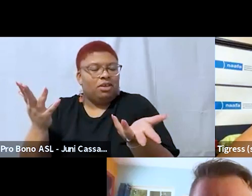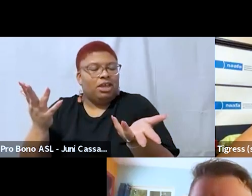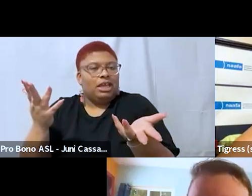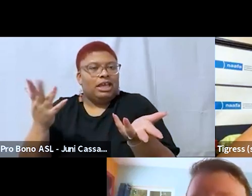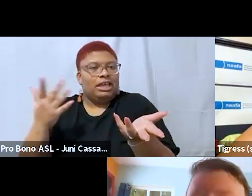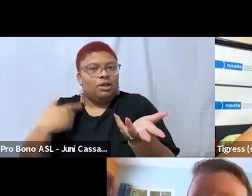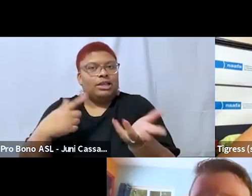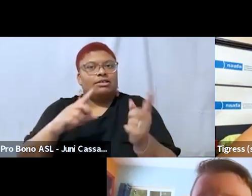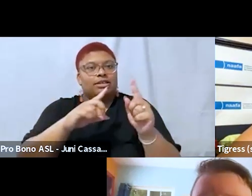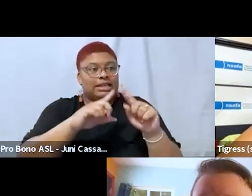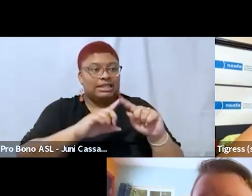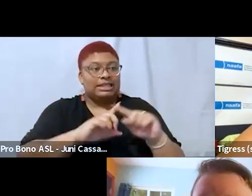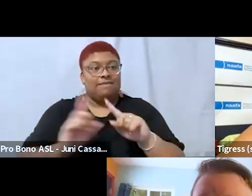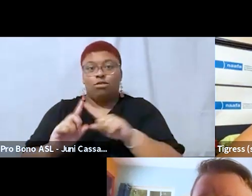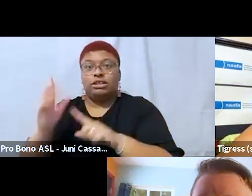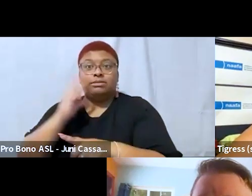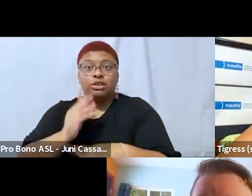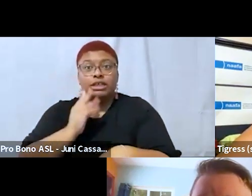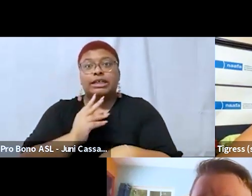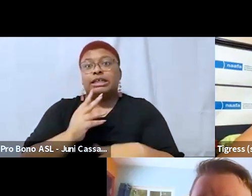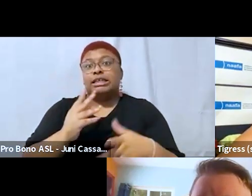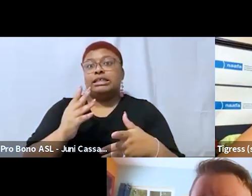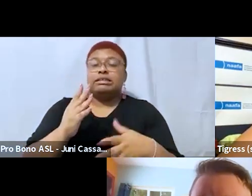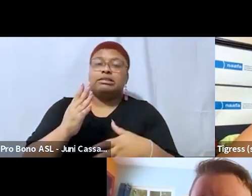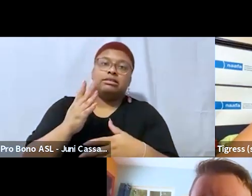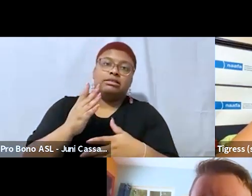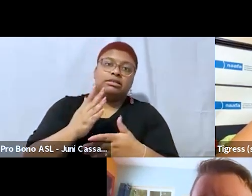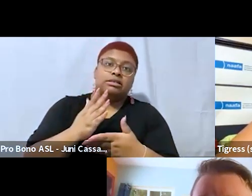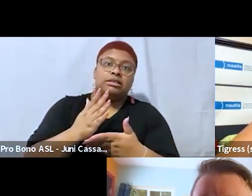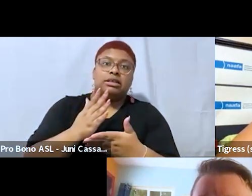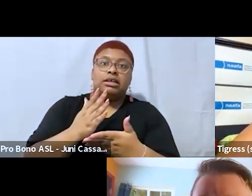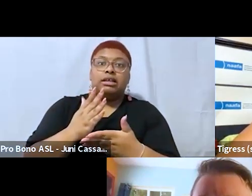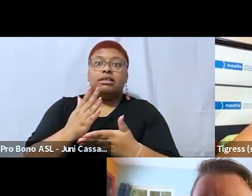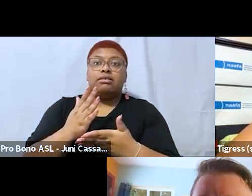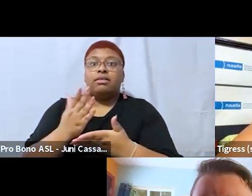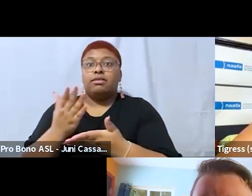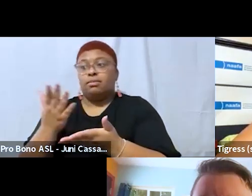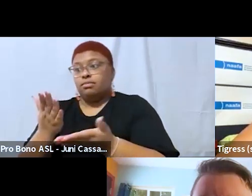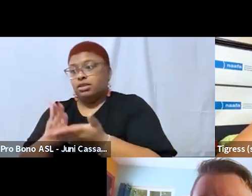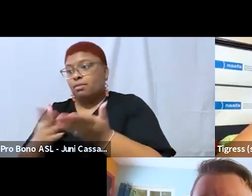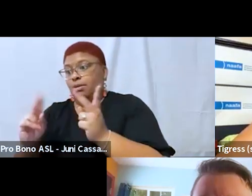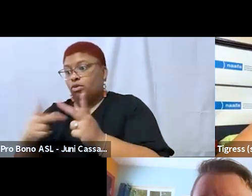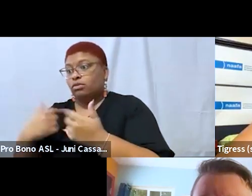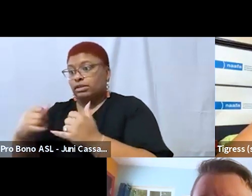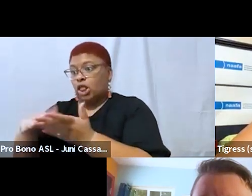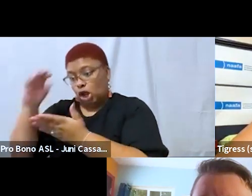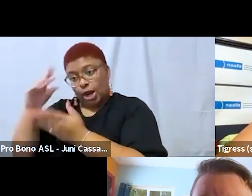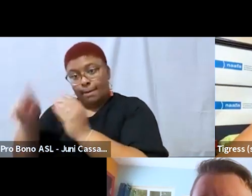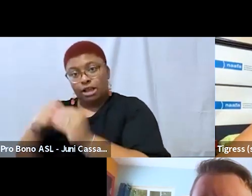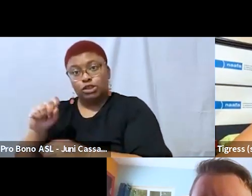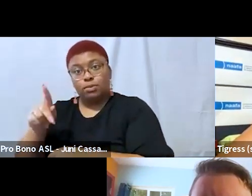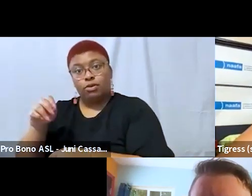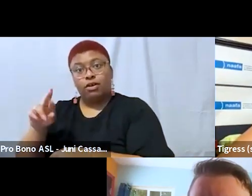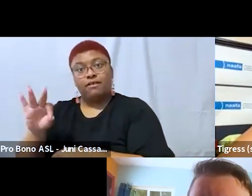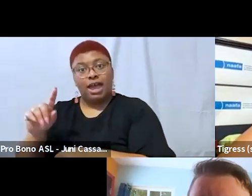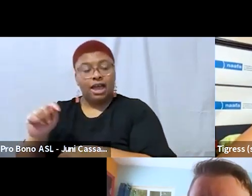there's you know some unlearning um that some people have done some that have not and then of course some additional